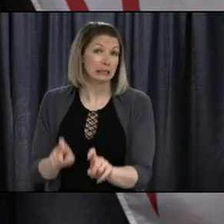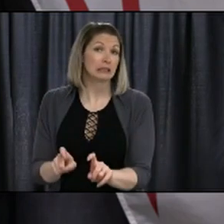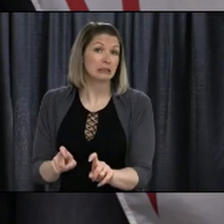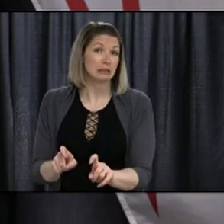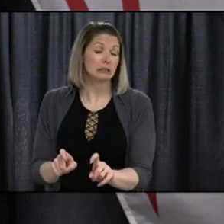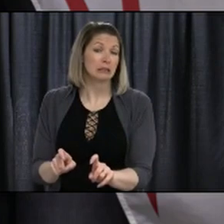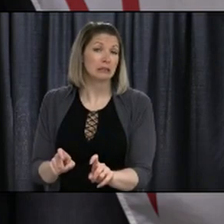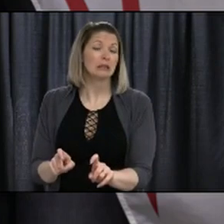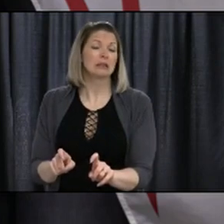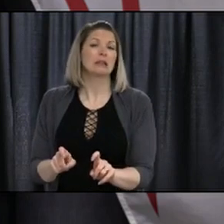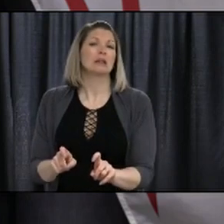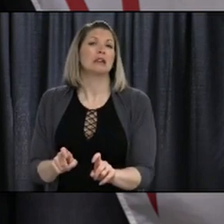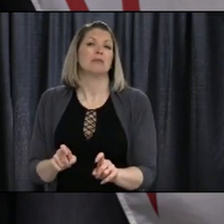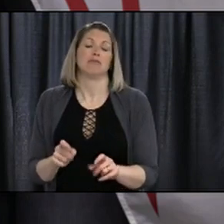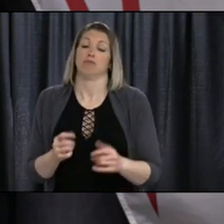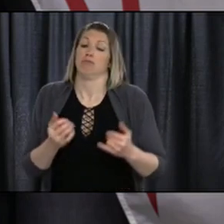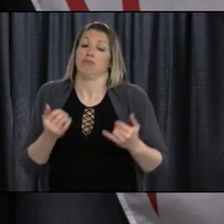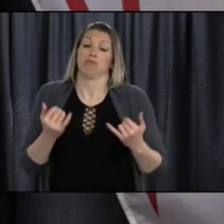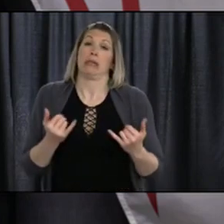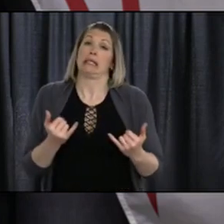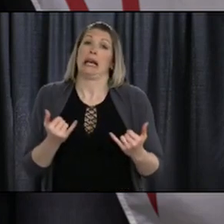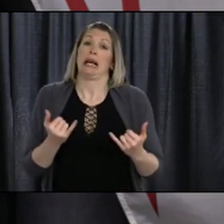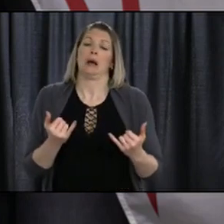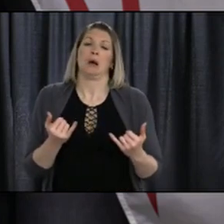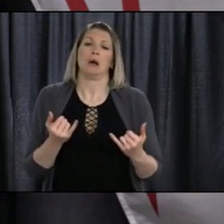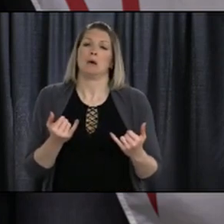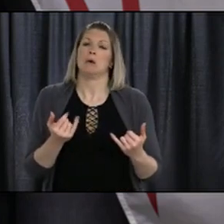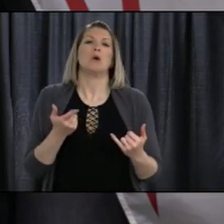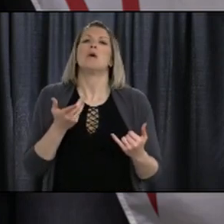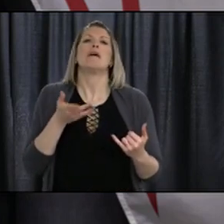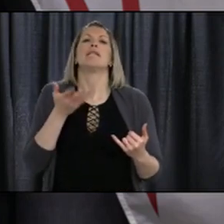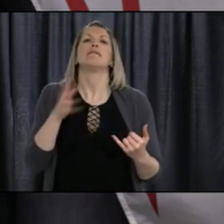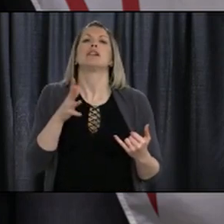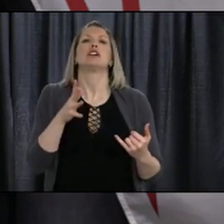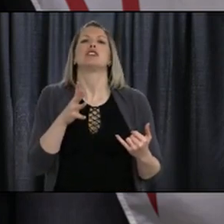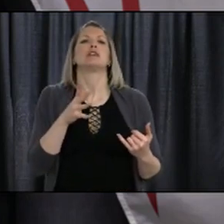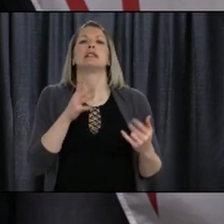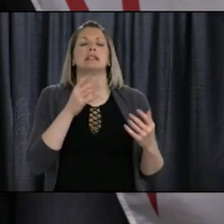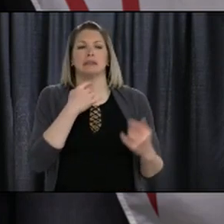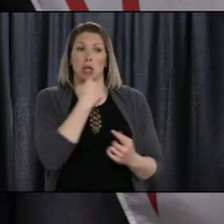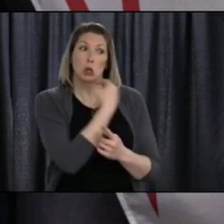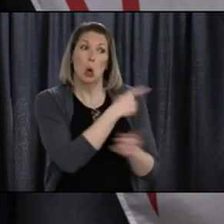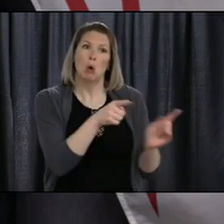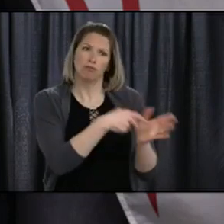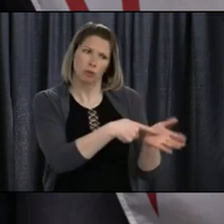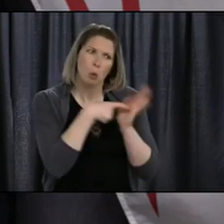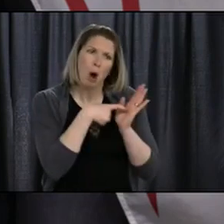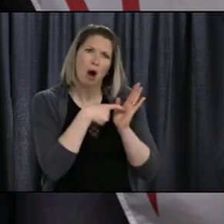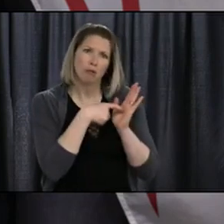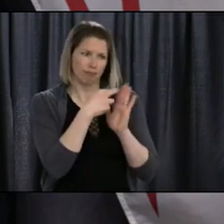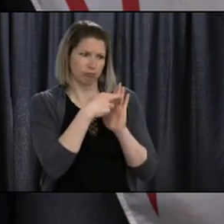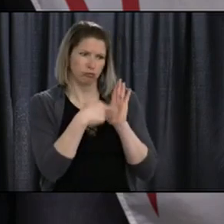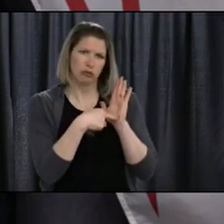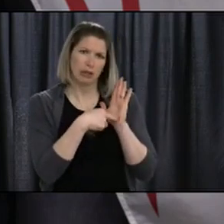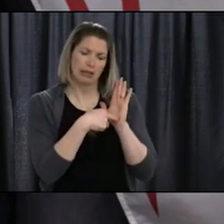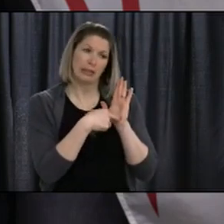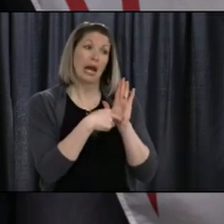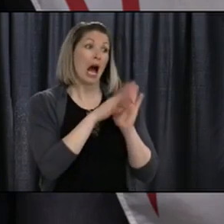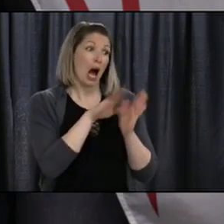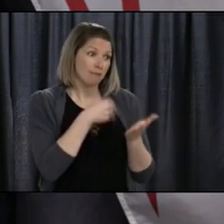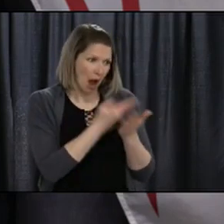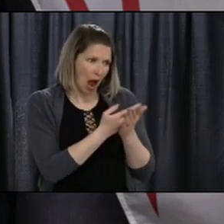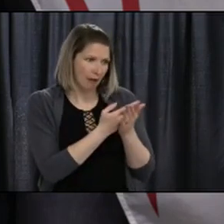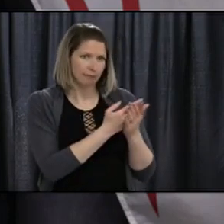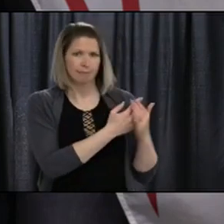but we have effectively removed them from the population and from spreading that. If they were to be